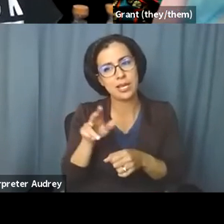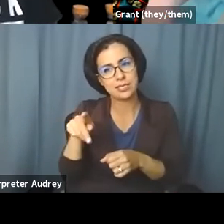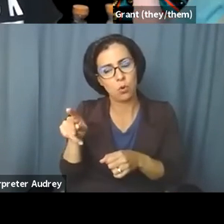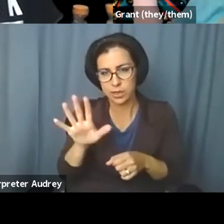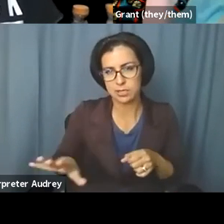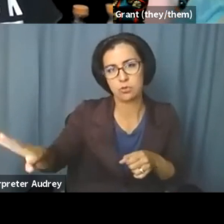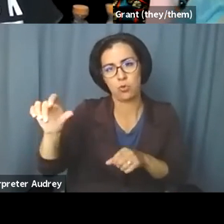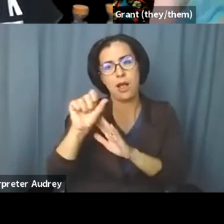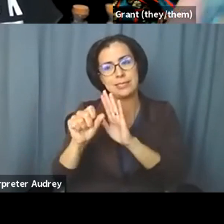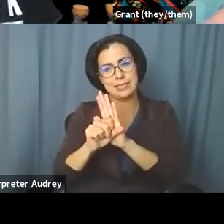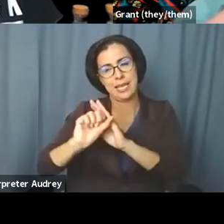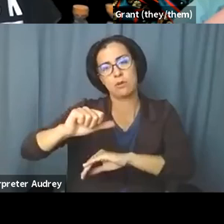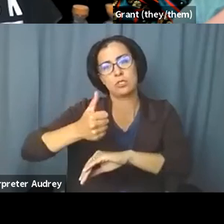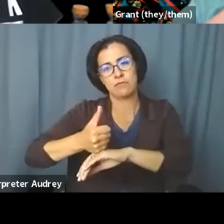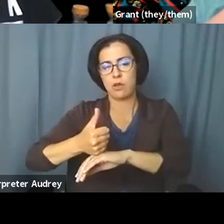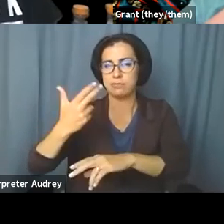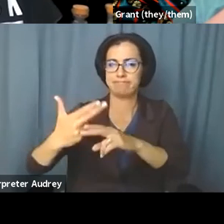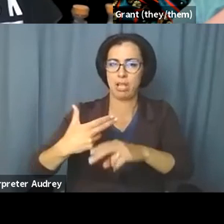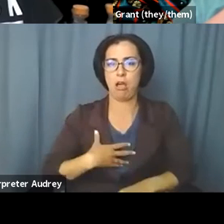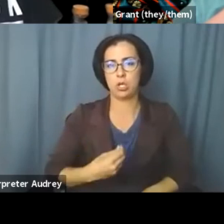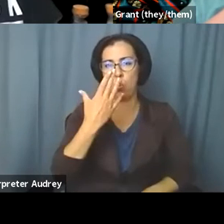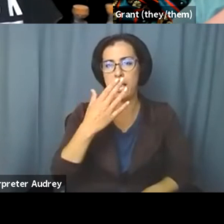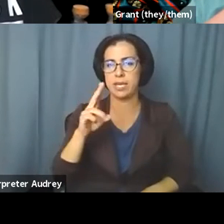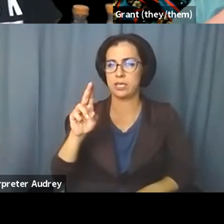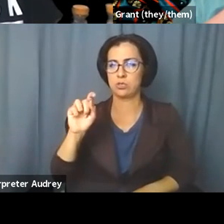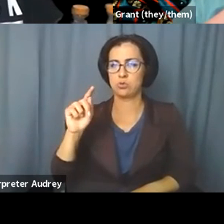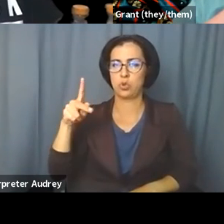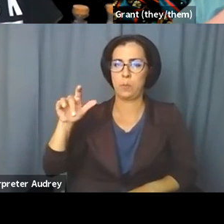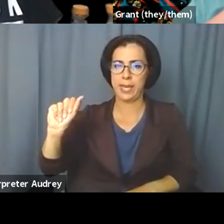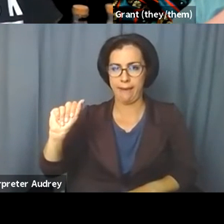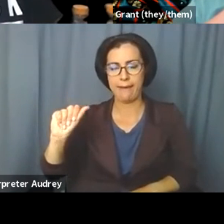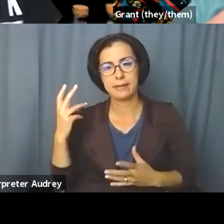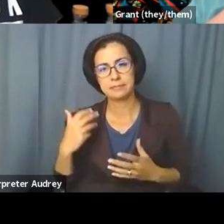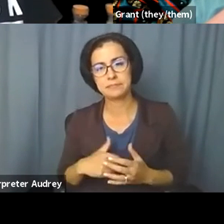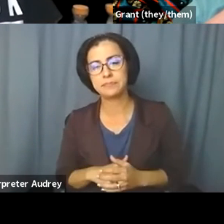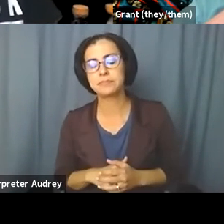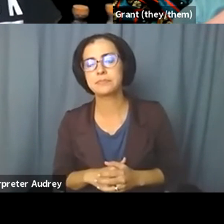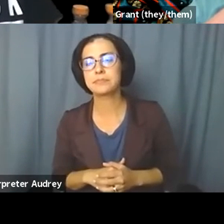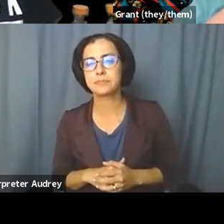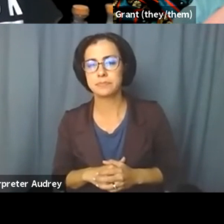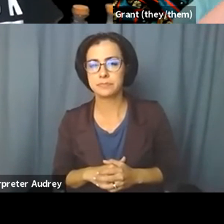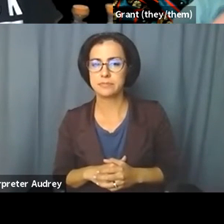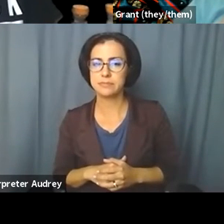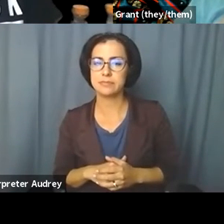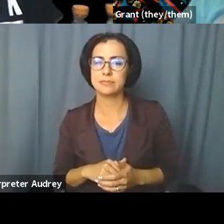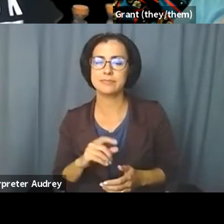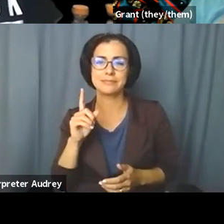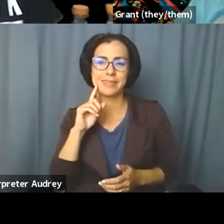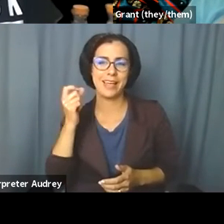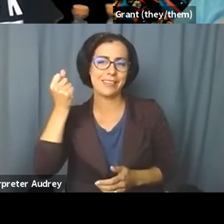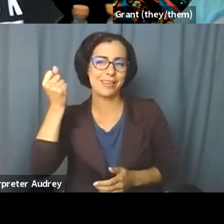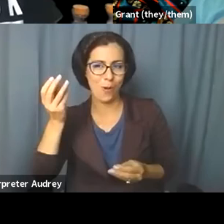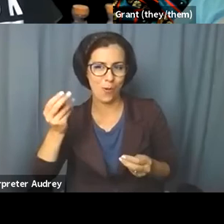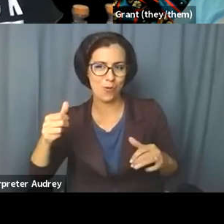Oregon, which was founded as a white utopia. Um, and, um, I think I'll, I'll hold my land